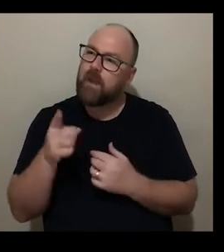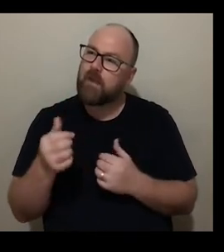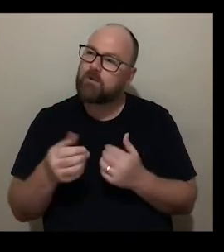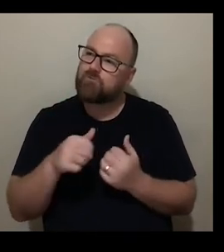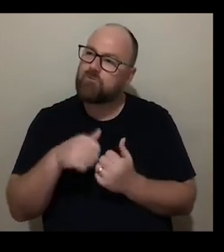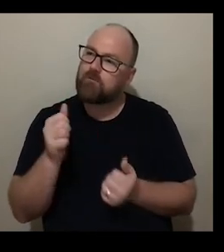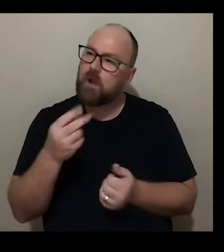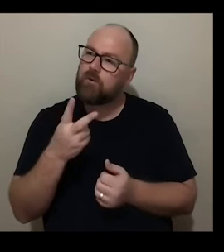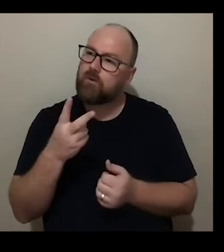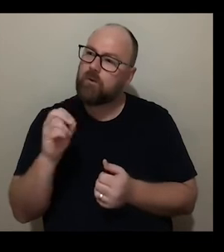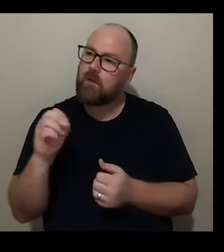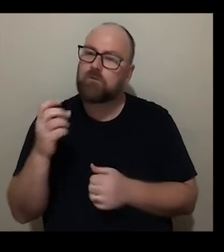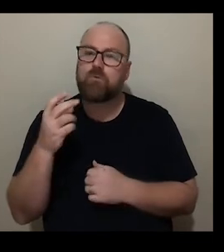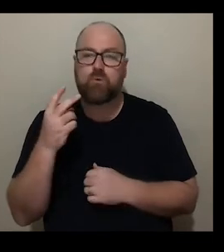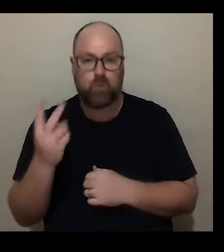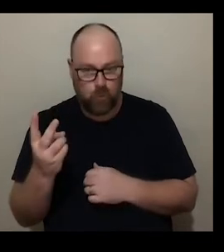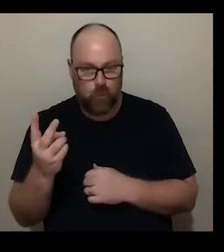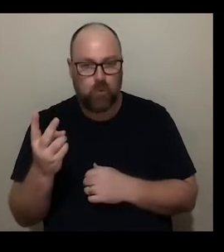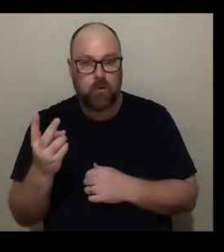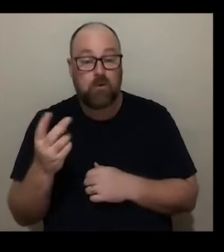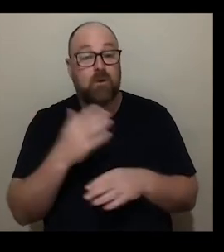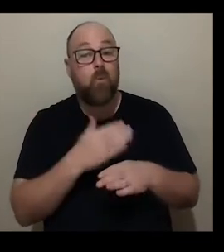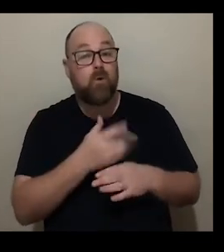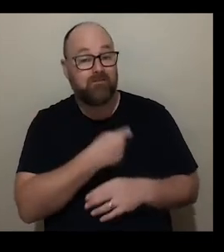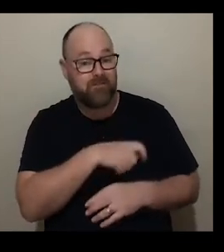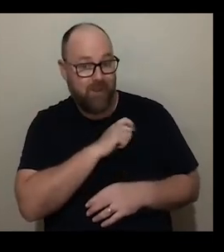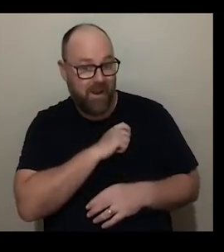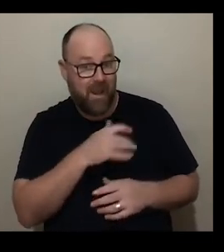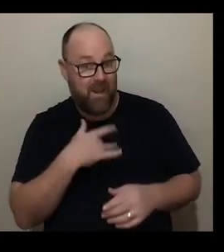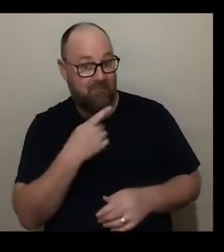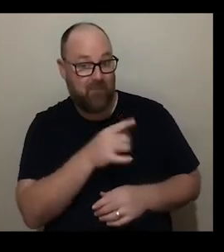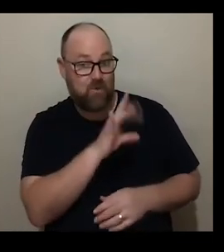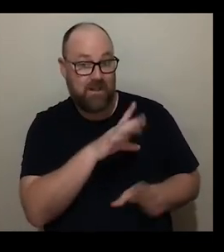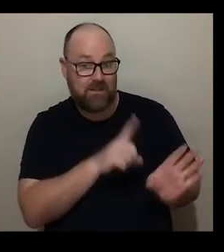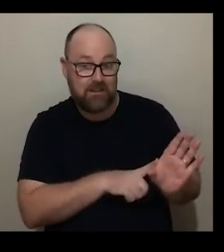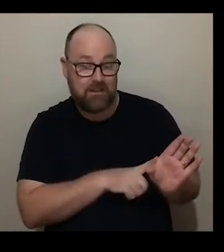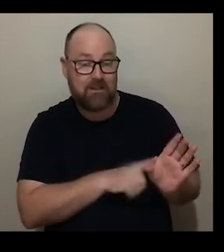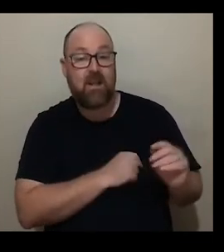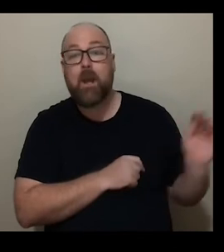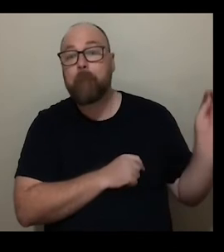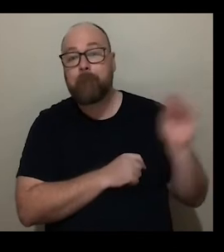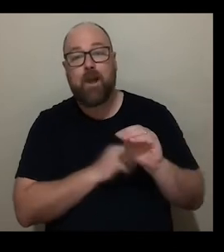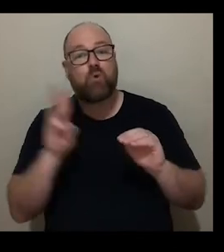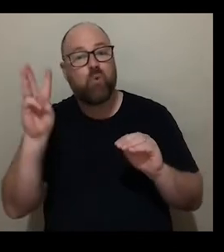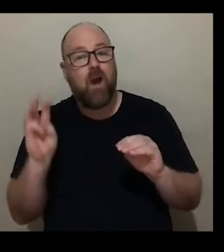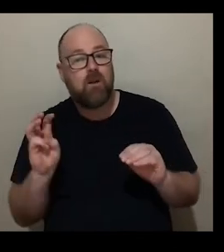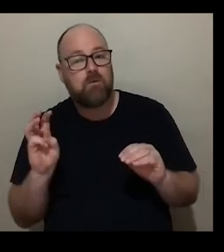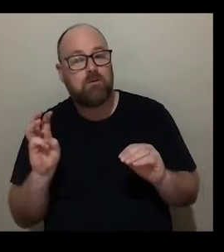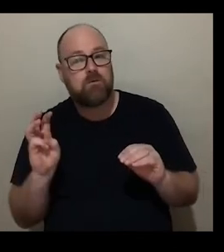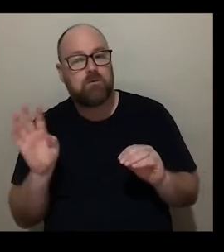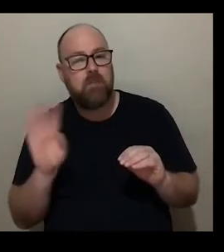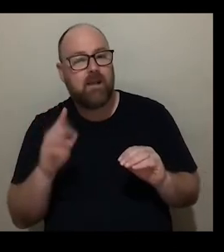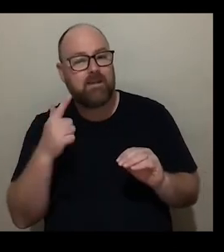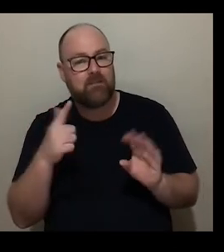2002 off and on worked in Spain lived in Spain for 10 years um moved back to Wales um